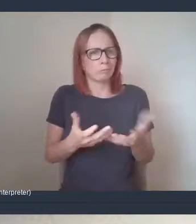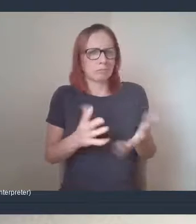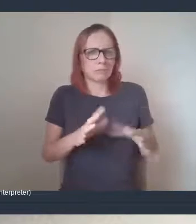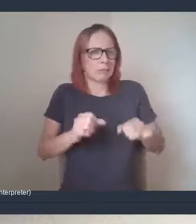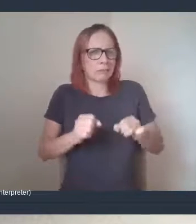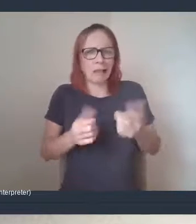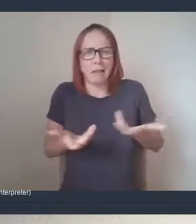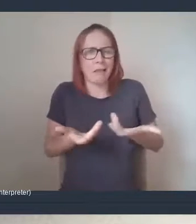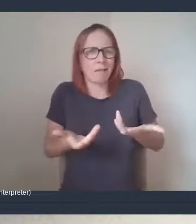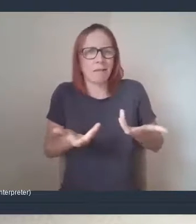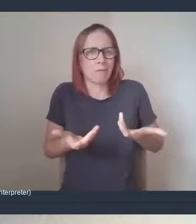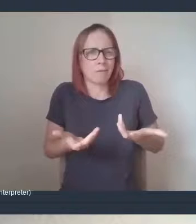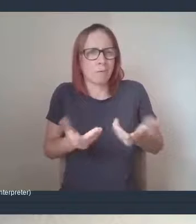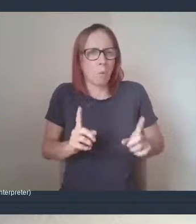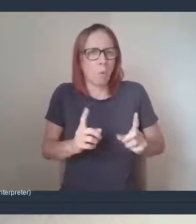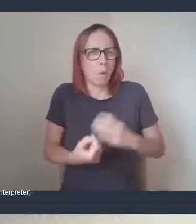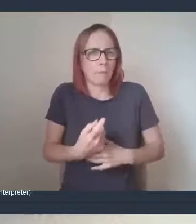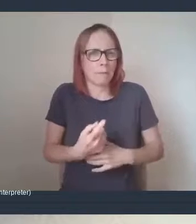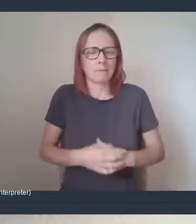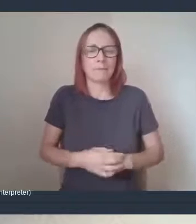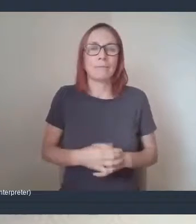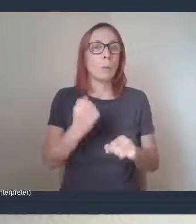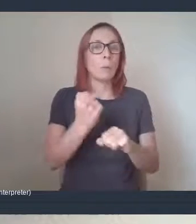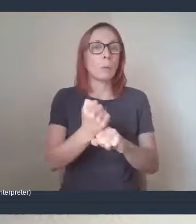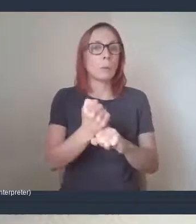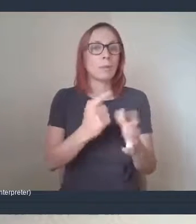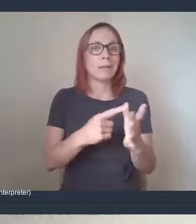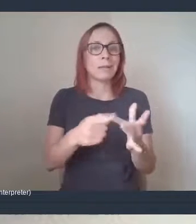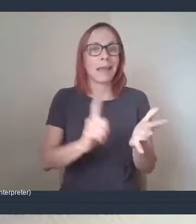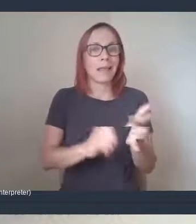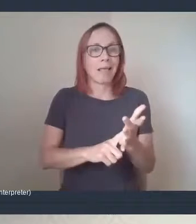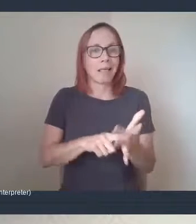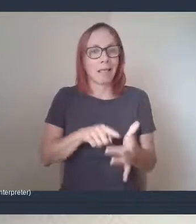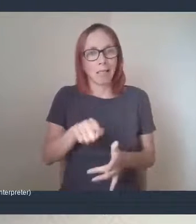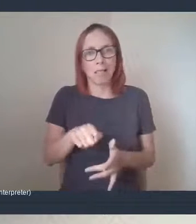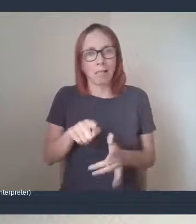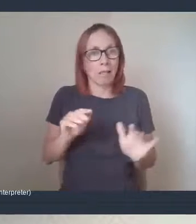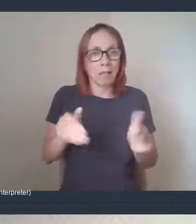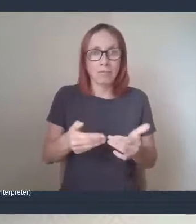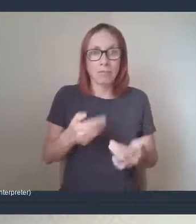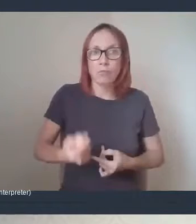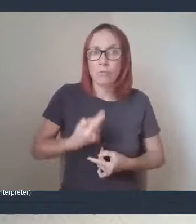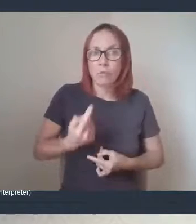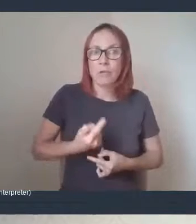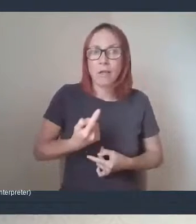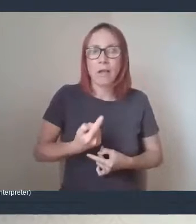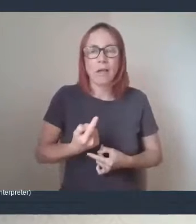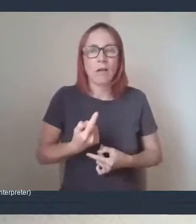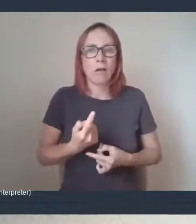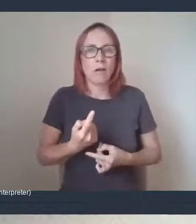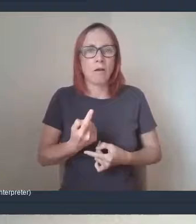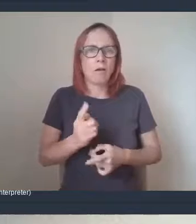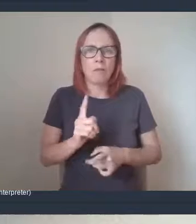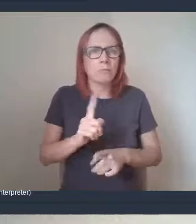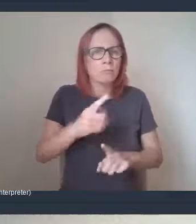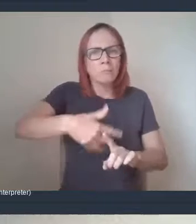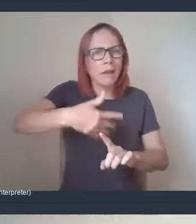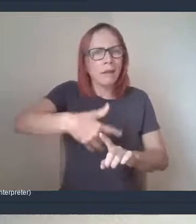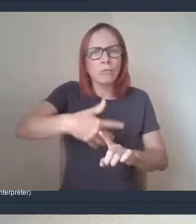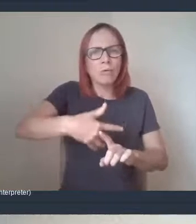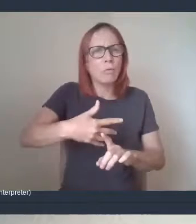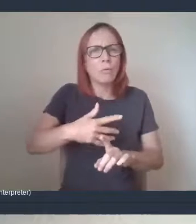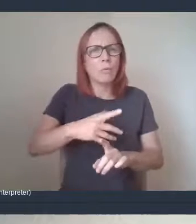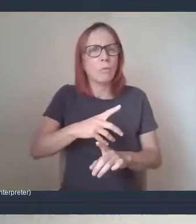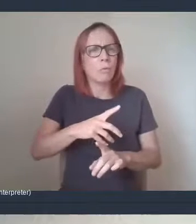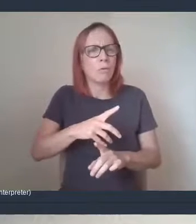so Gail would you like to introduce yourself and hear some background about what Lesley